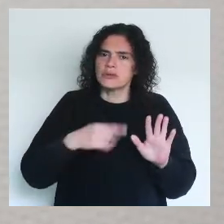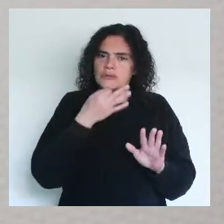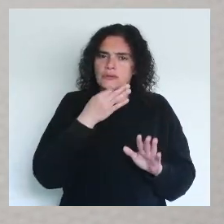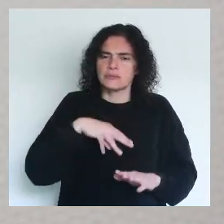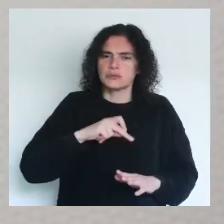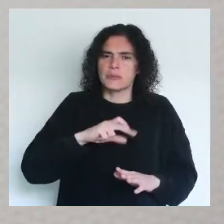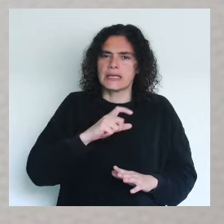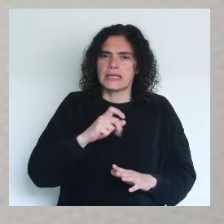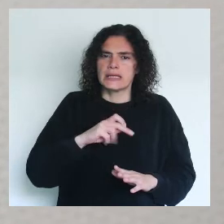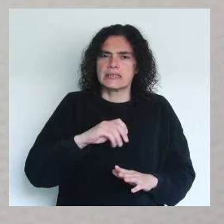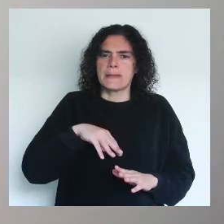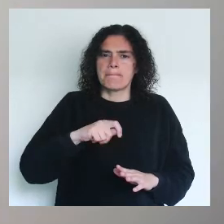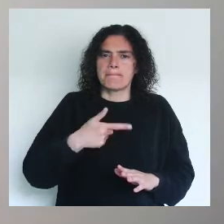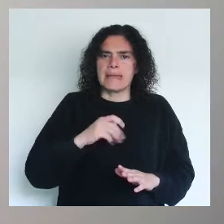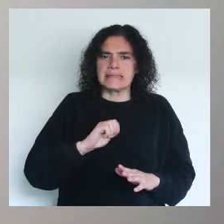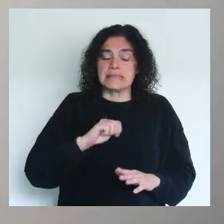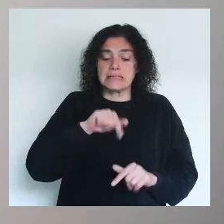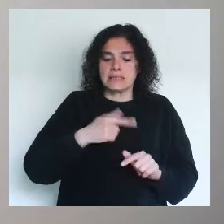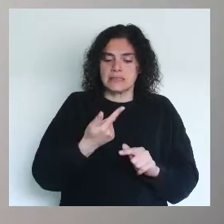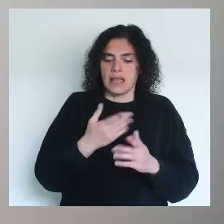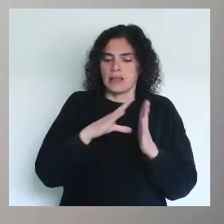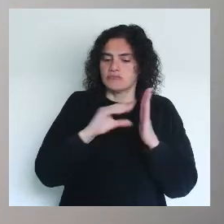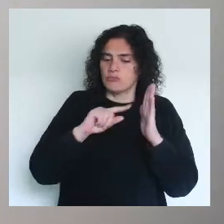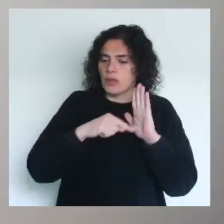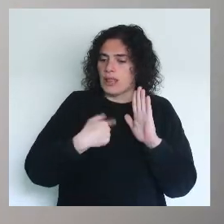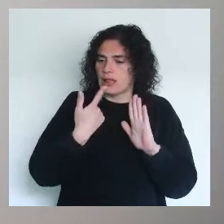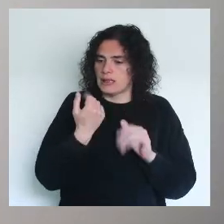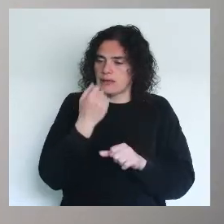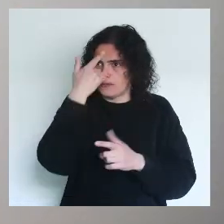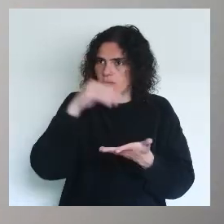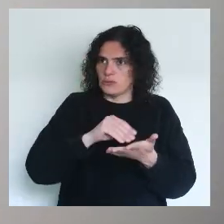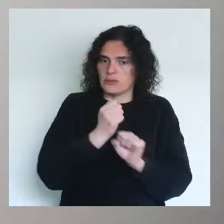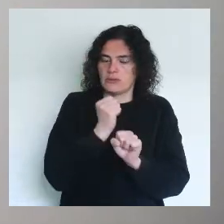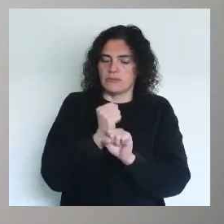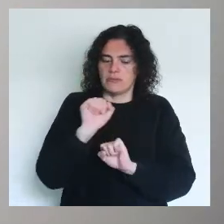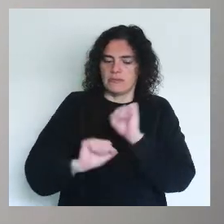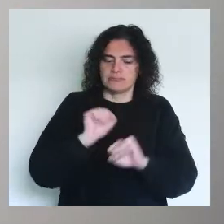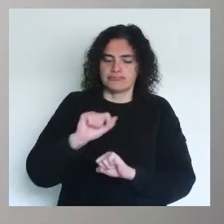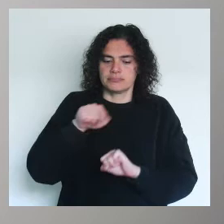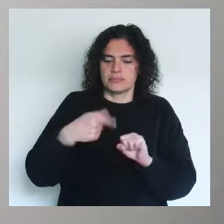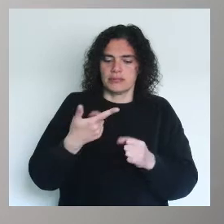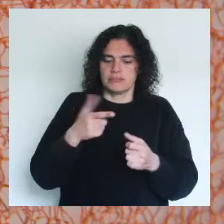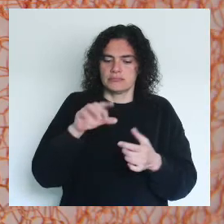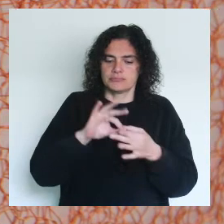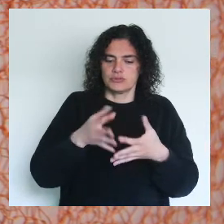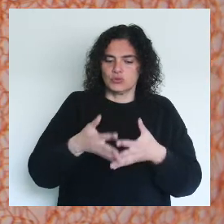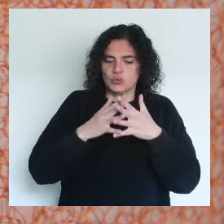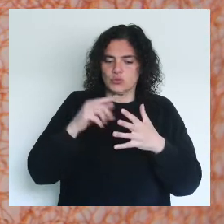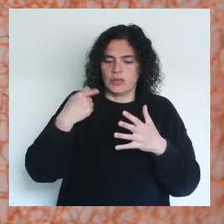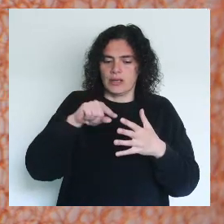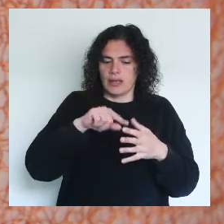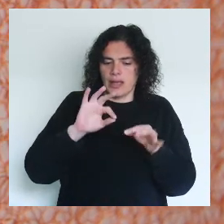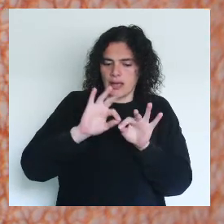talked about Marisa Merz, and the pattern that she invented in her work through the weaving structure